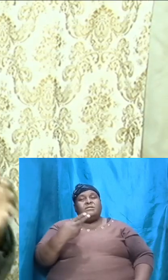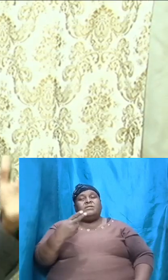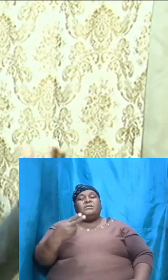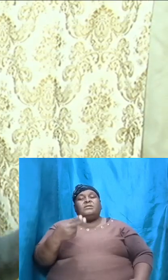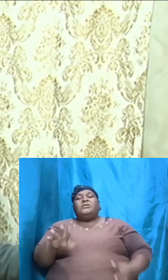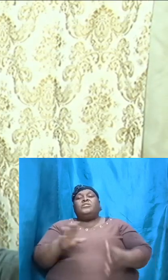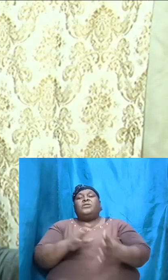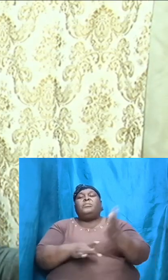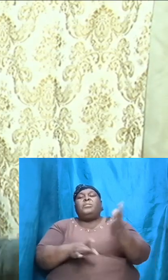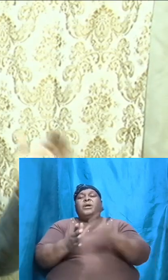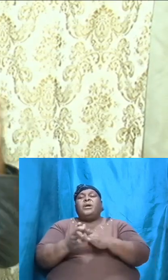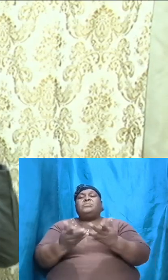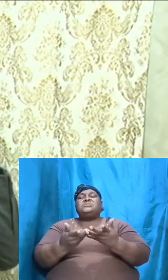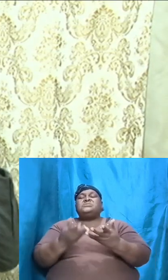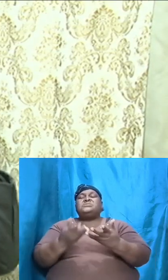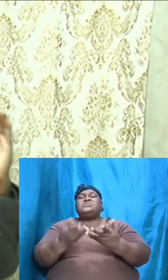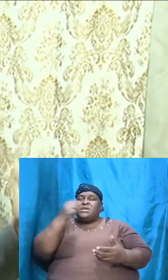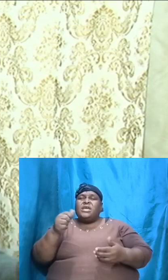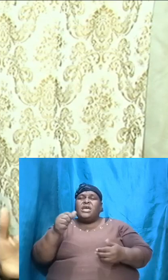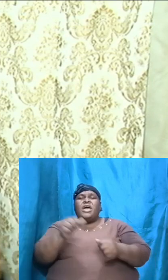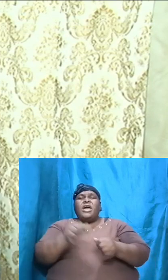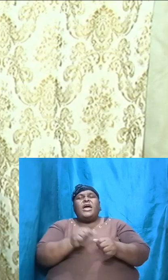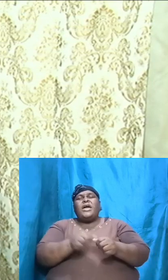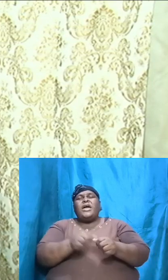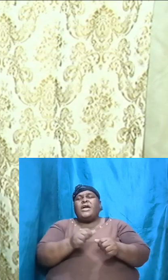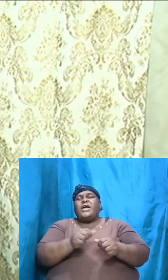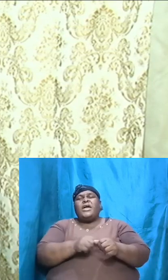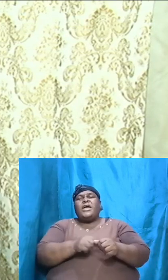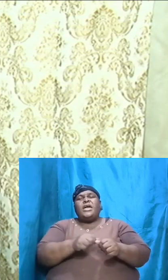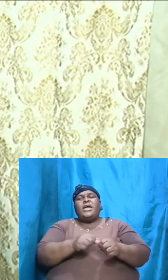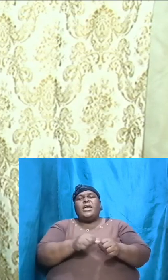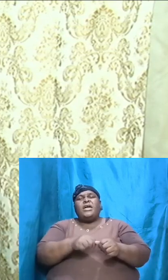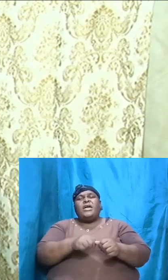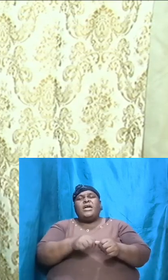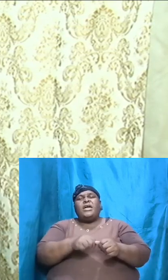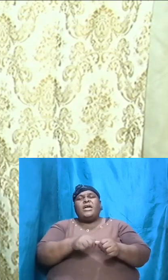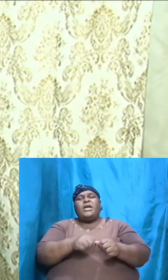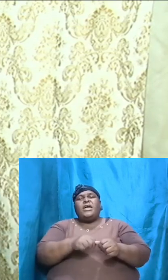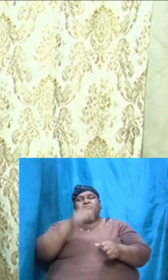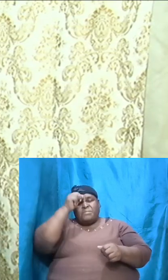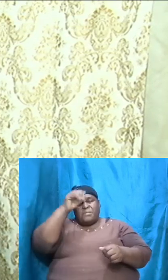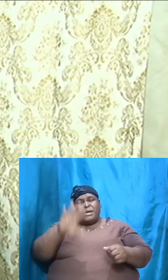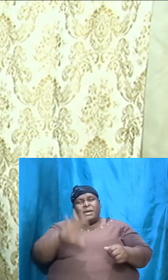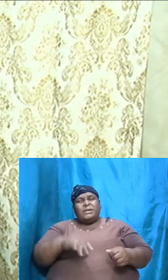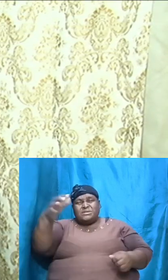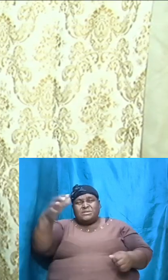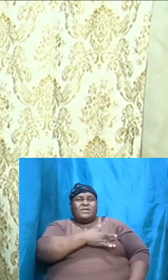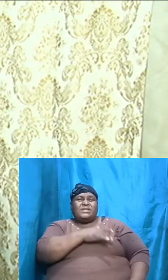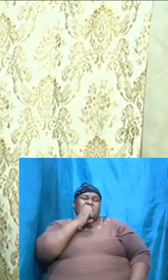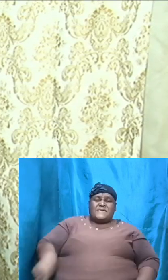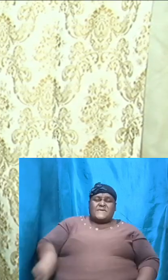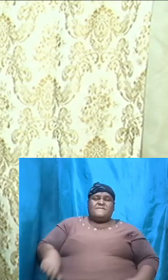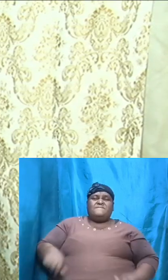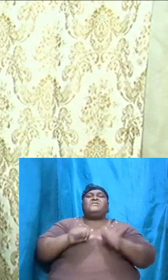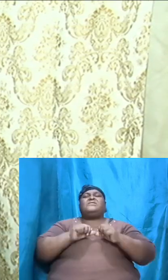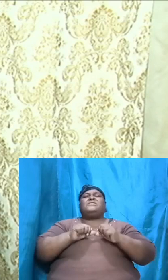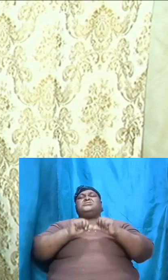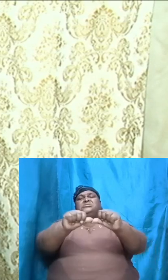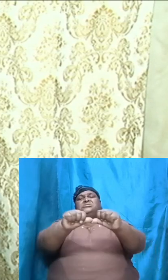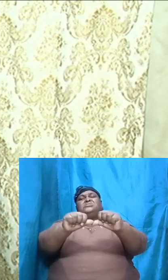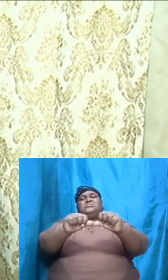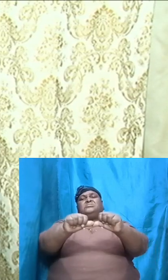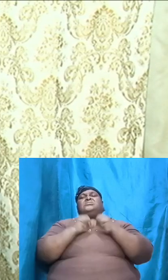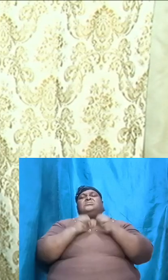men everywhere, every imagination of their heart was just evil continually. We tend